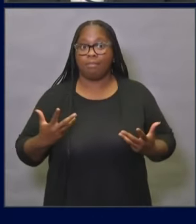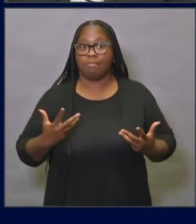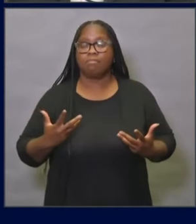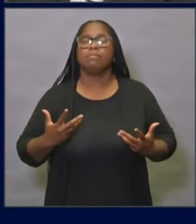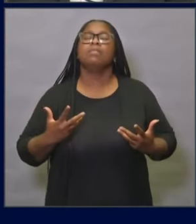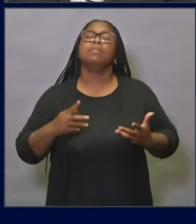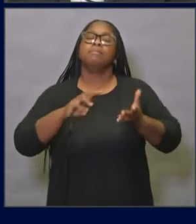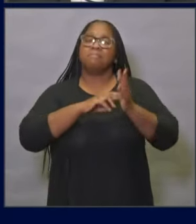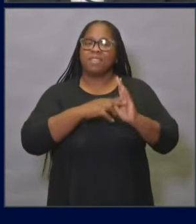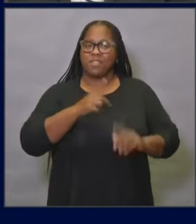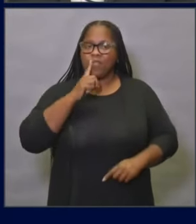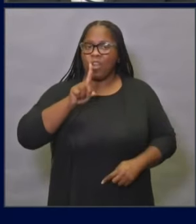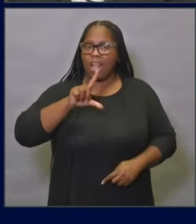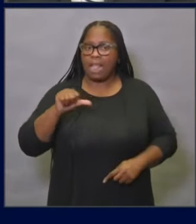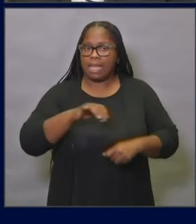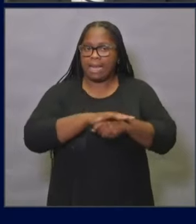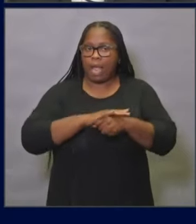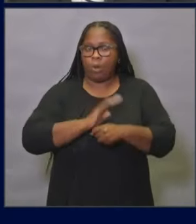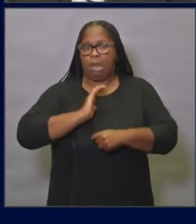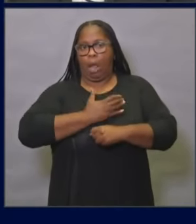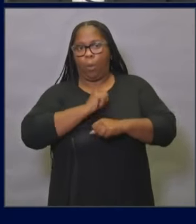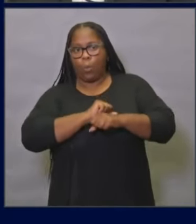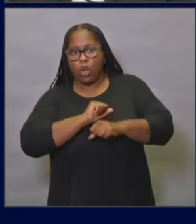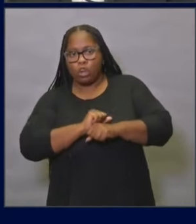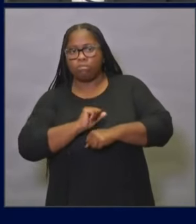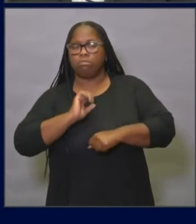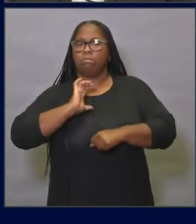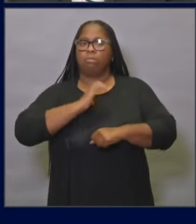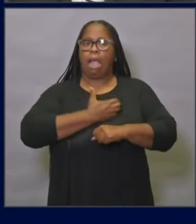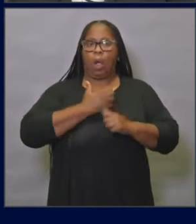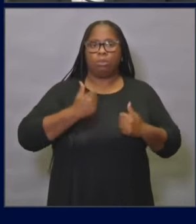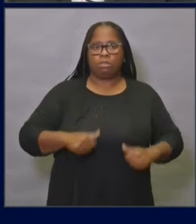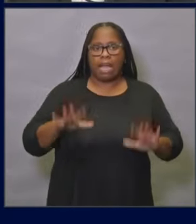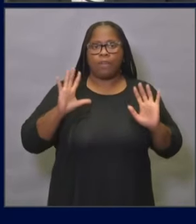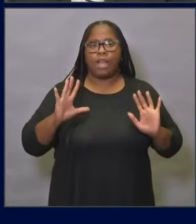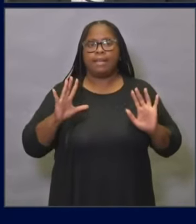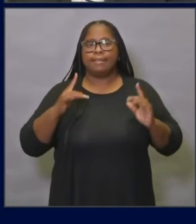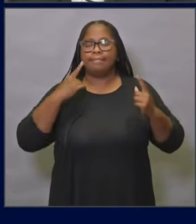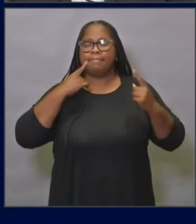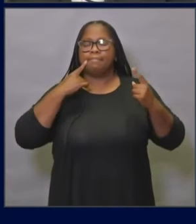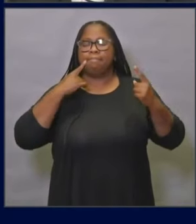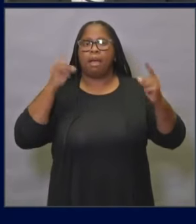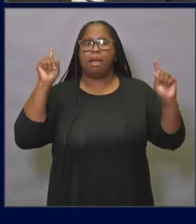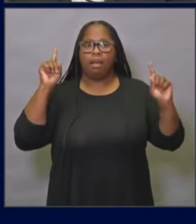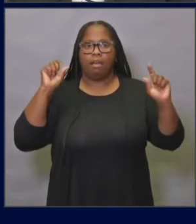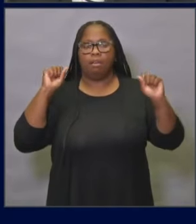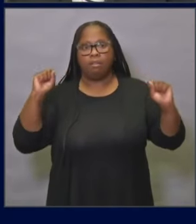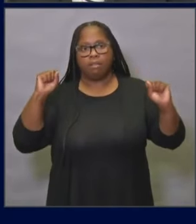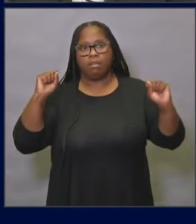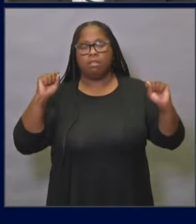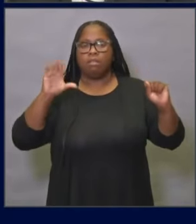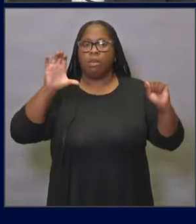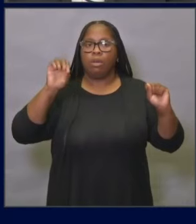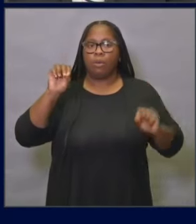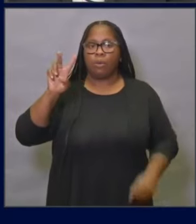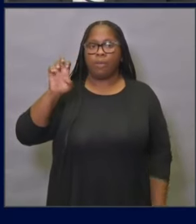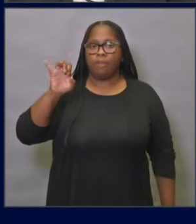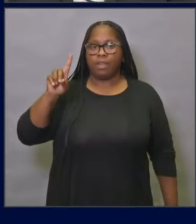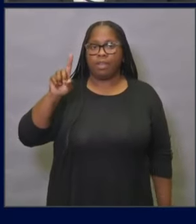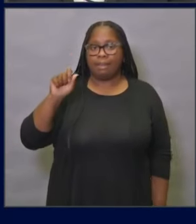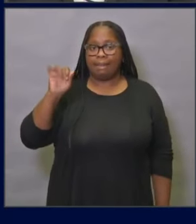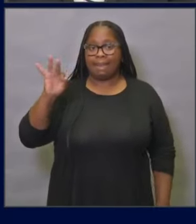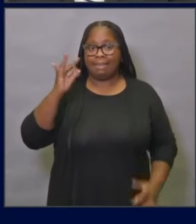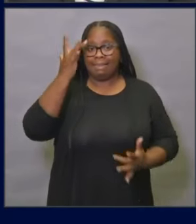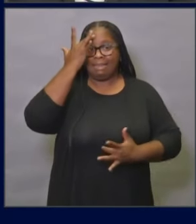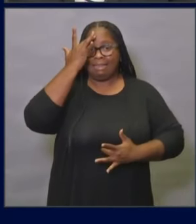work we have all done as a community and the sacrifices we are making are working. We're preventing COVID-19 infections, including serious